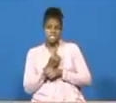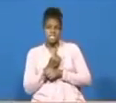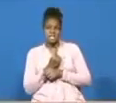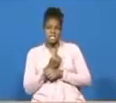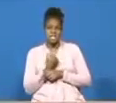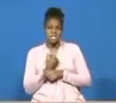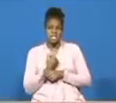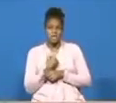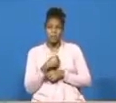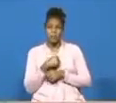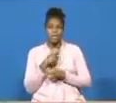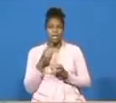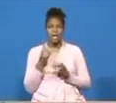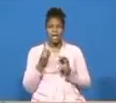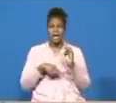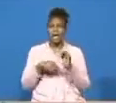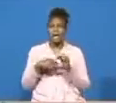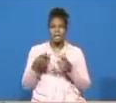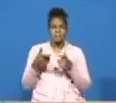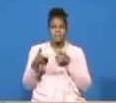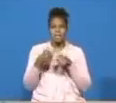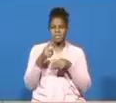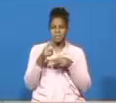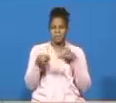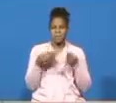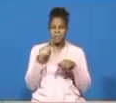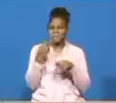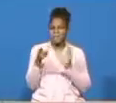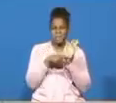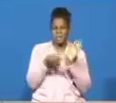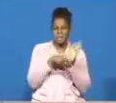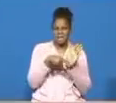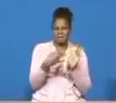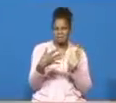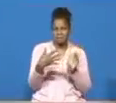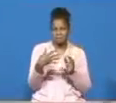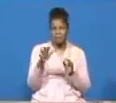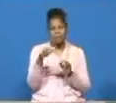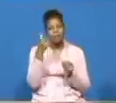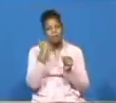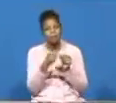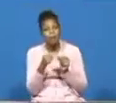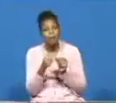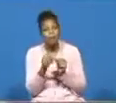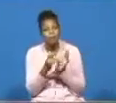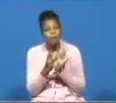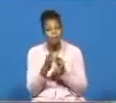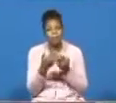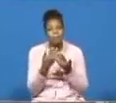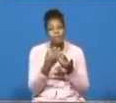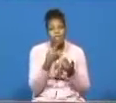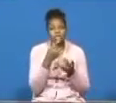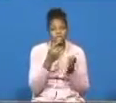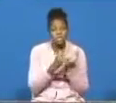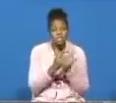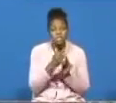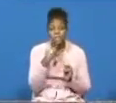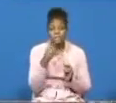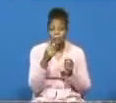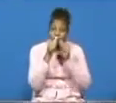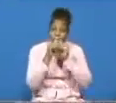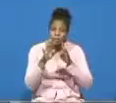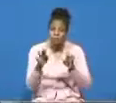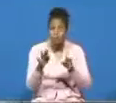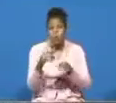persons saying anything against us but just remember that jesus tells us blessed are here when men shall revile you